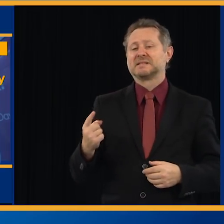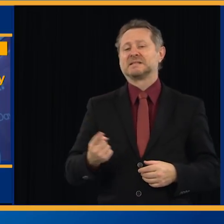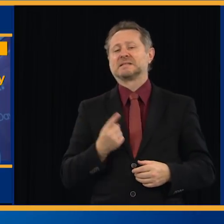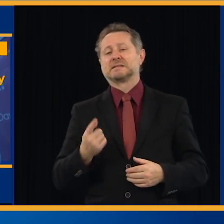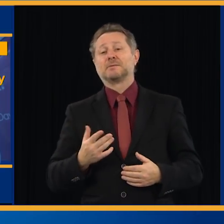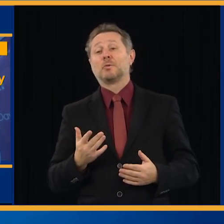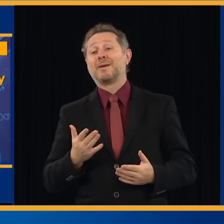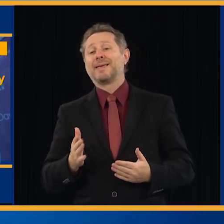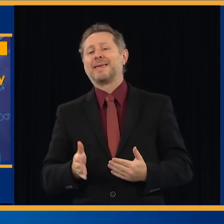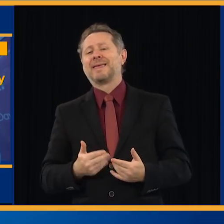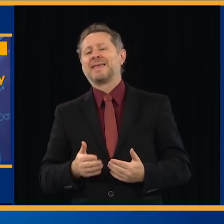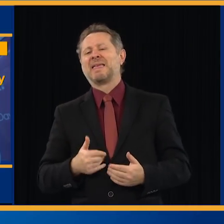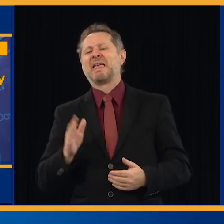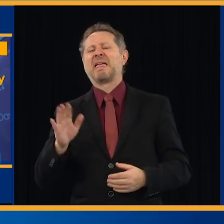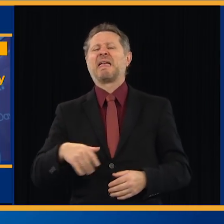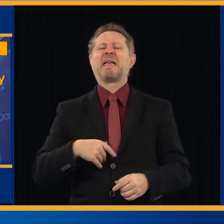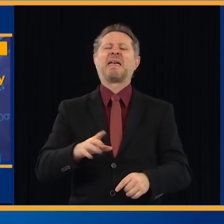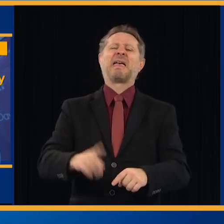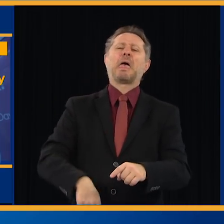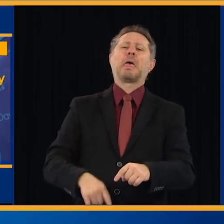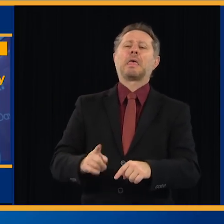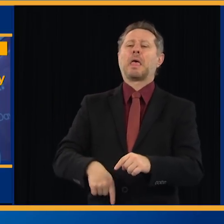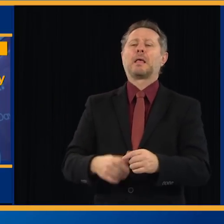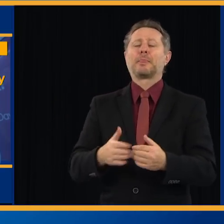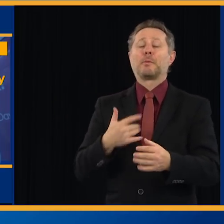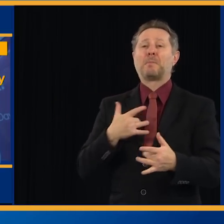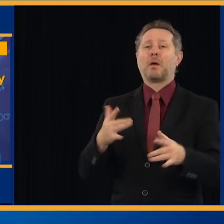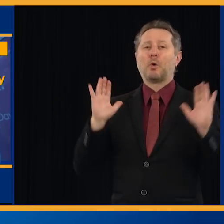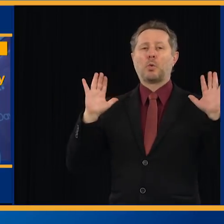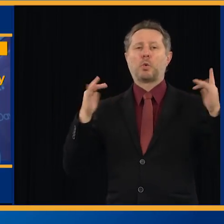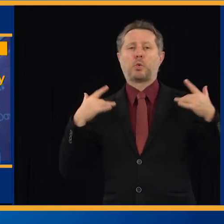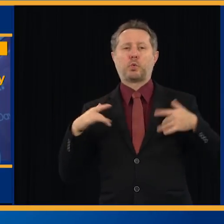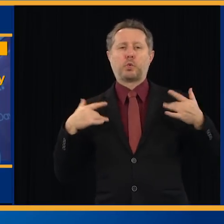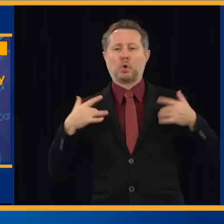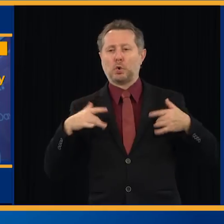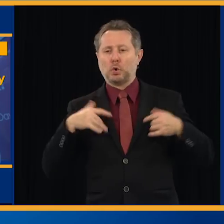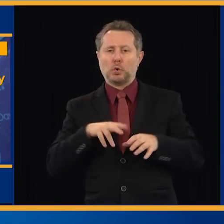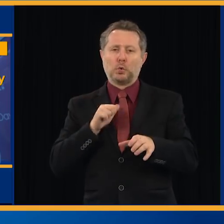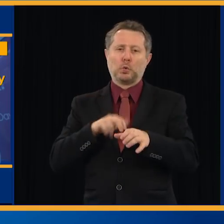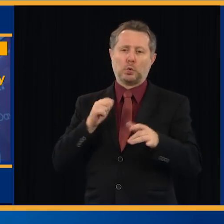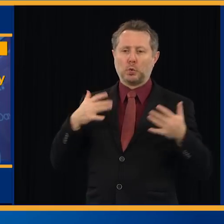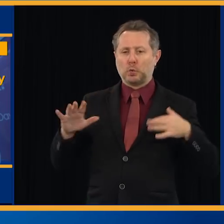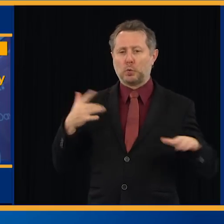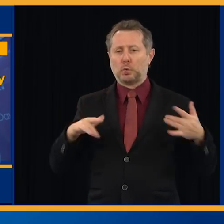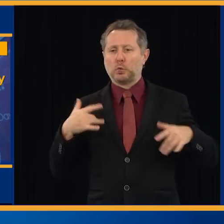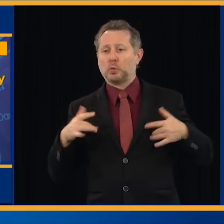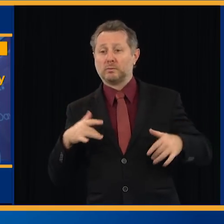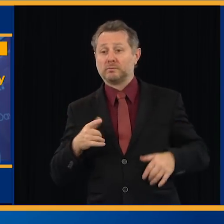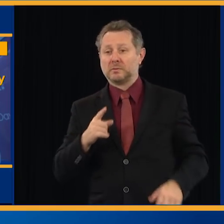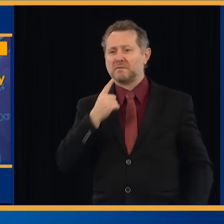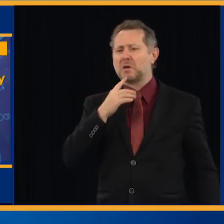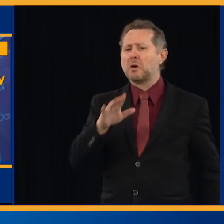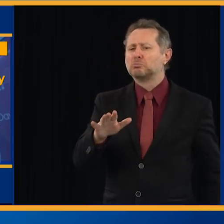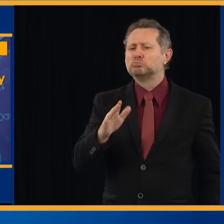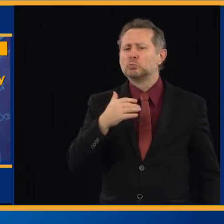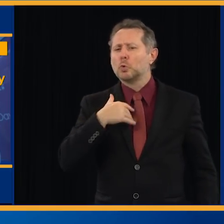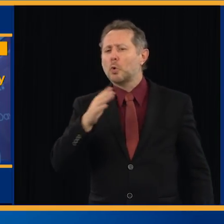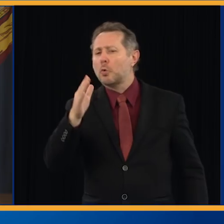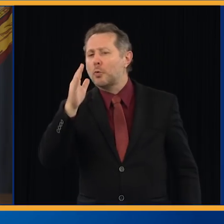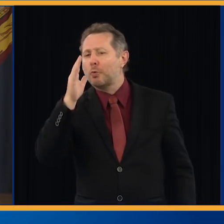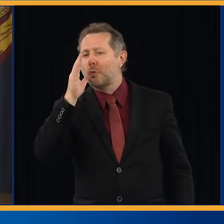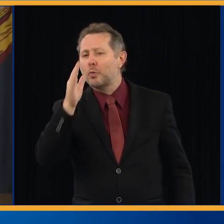no. It's always easier to say we can't do it because when you say we will try to do it,